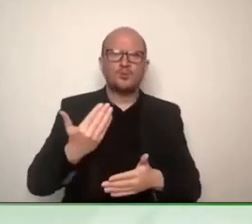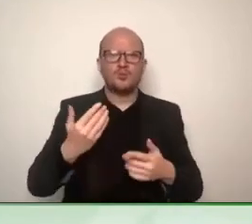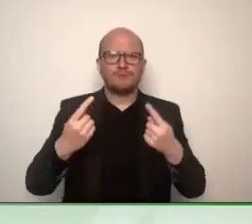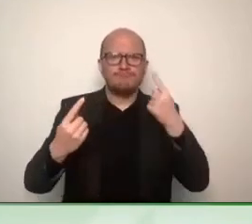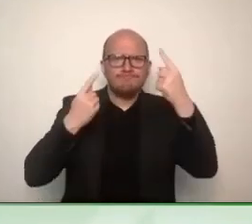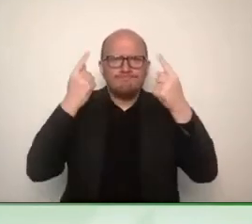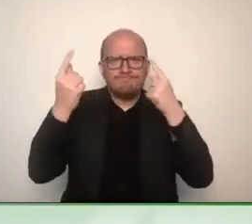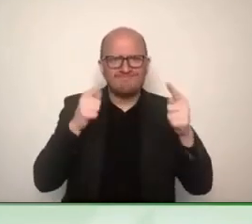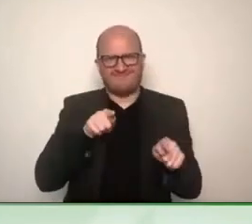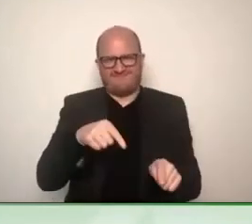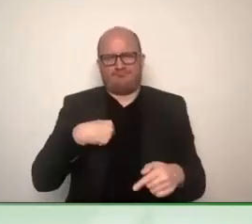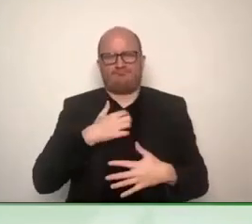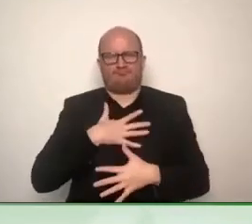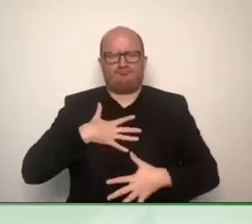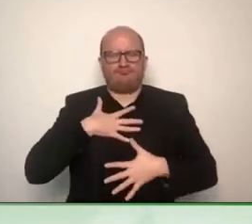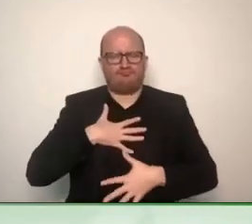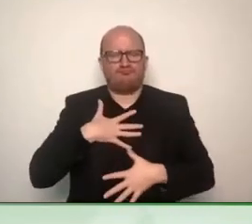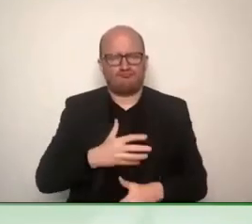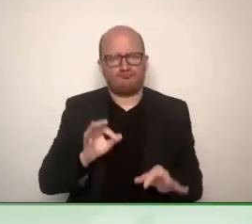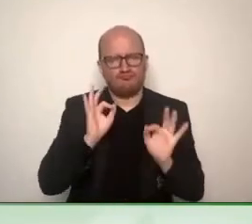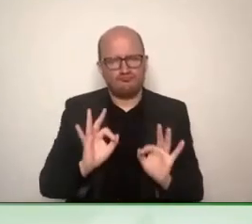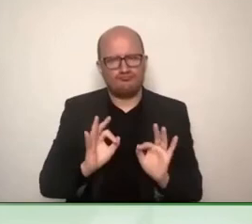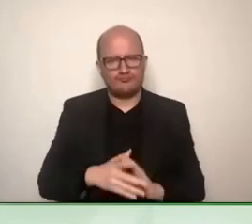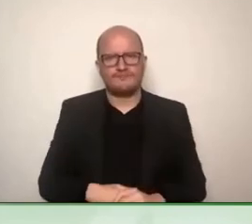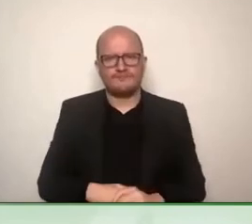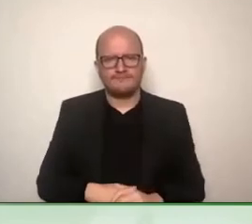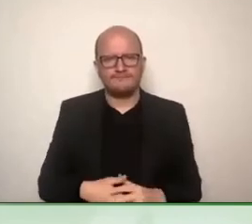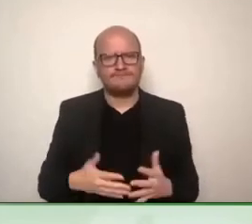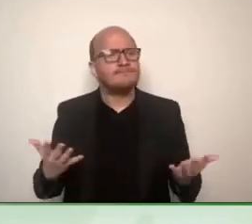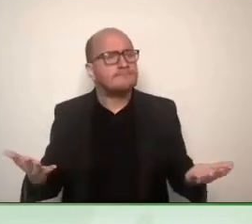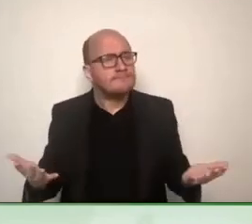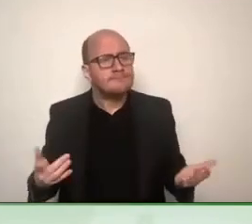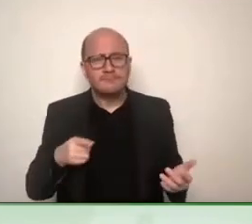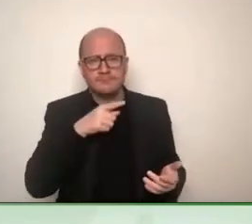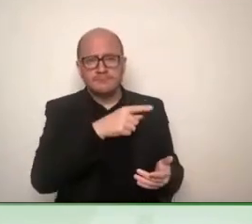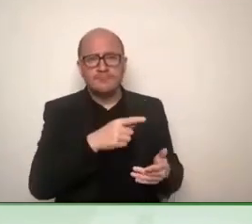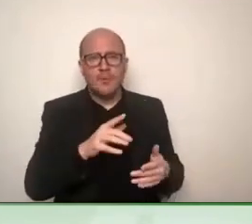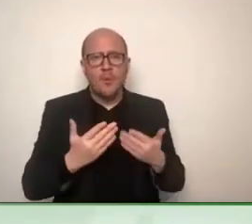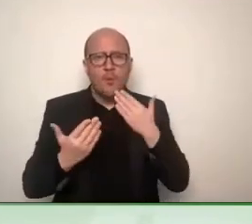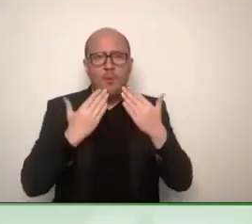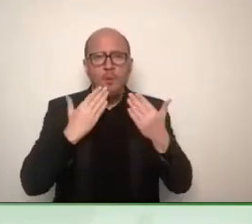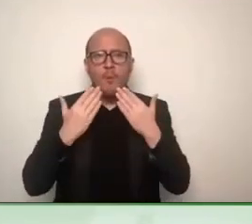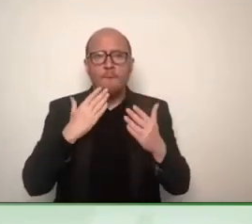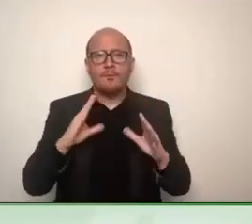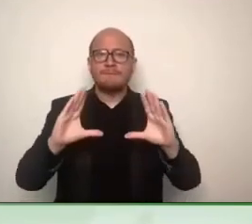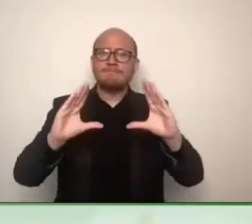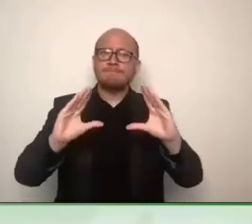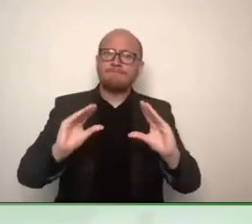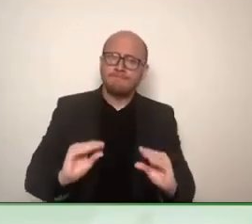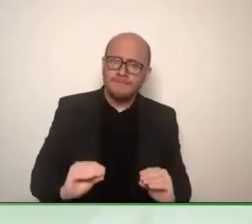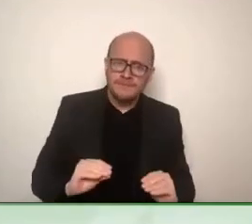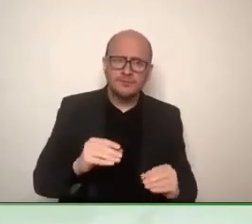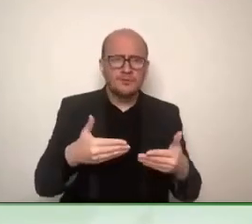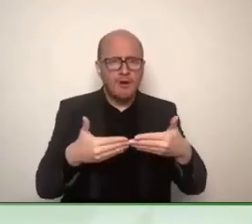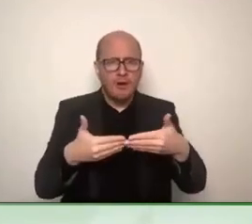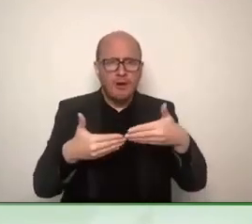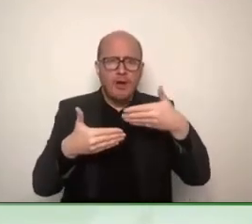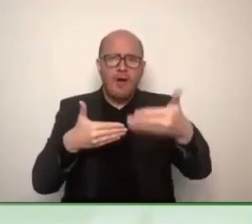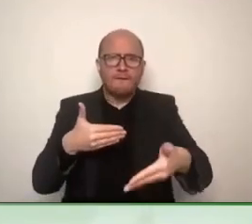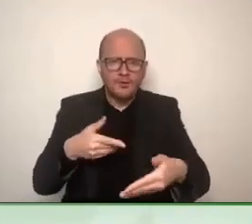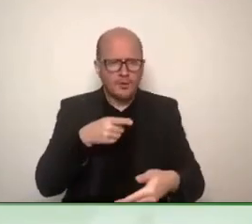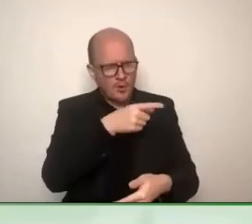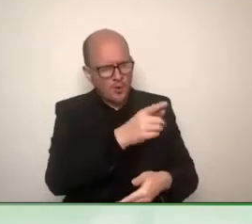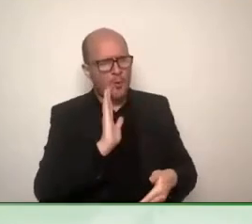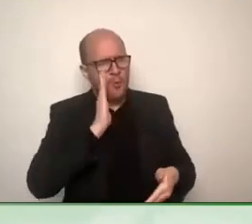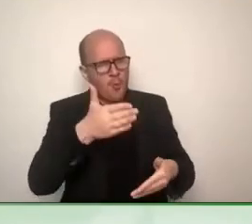And what is the homework you take home with from the conference? Try to connect those. And I'm personally in the lucky